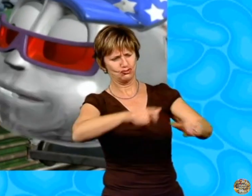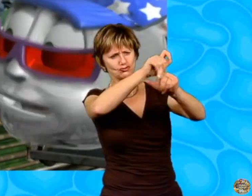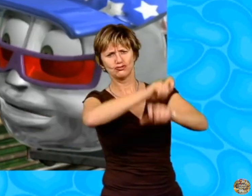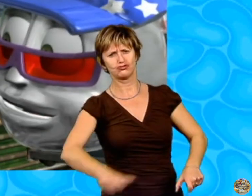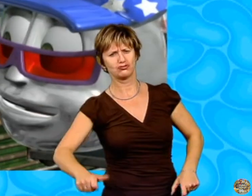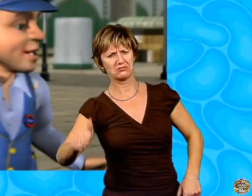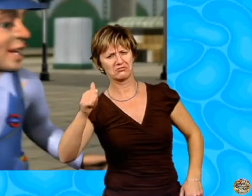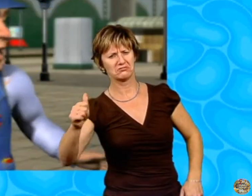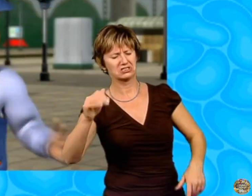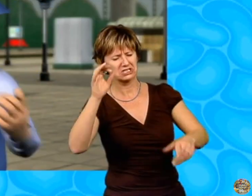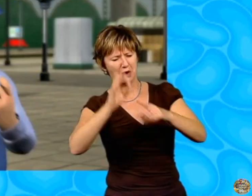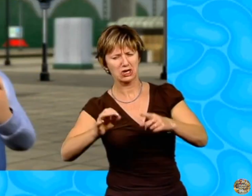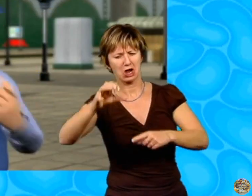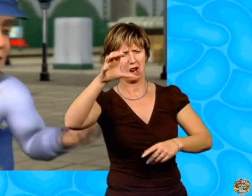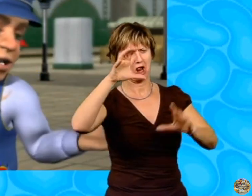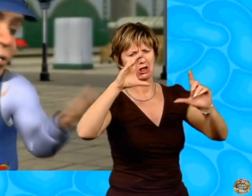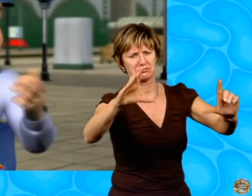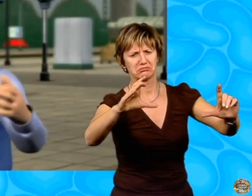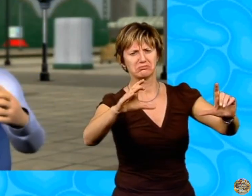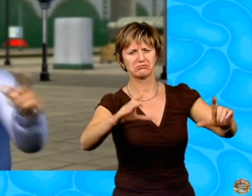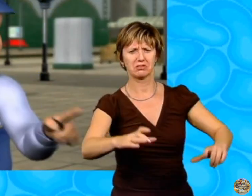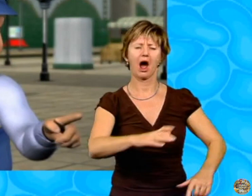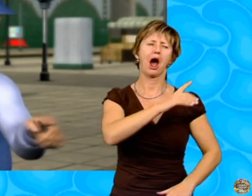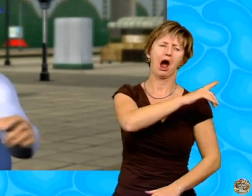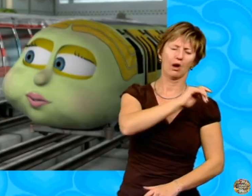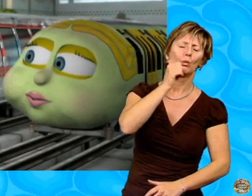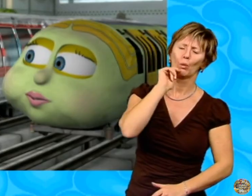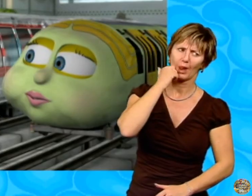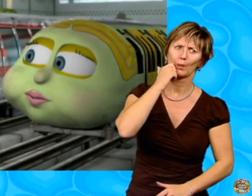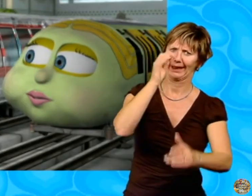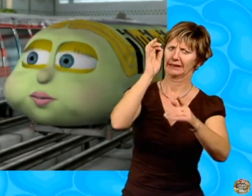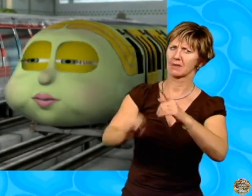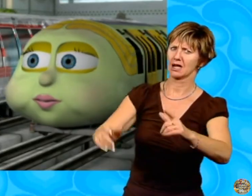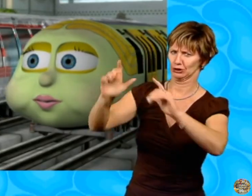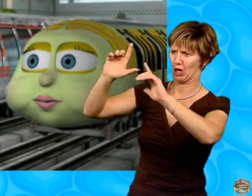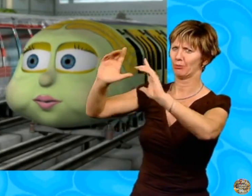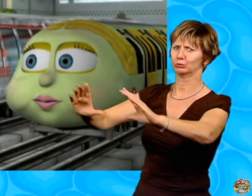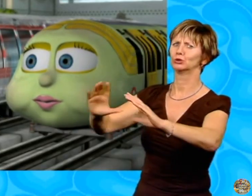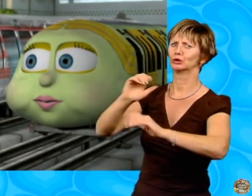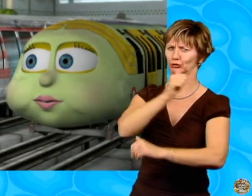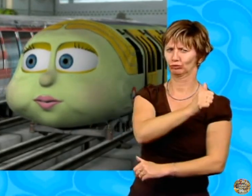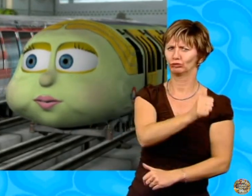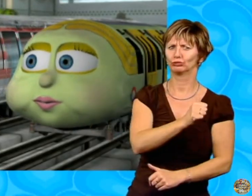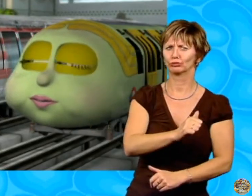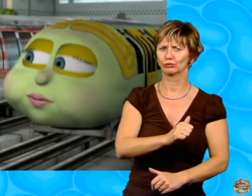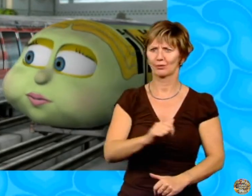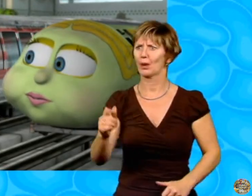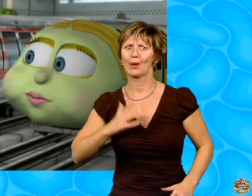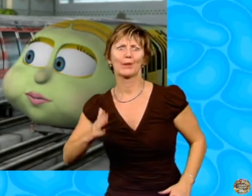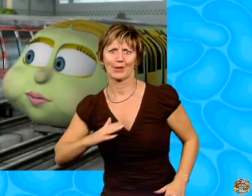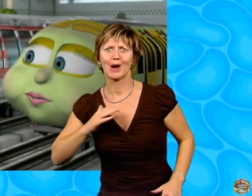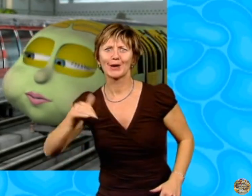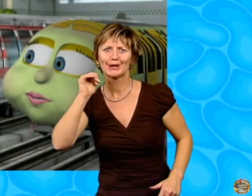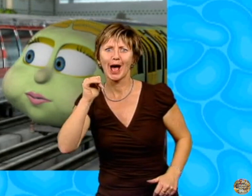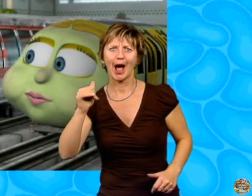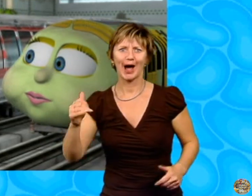real special. Then somewhere special is where it will go. That's what I like to hear. Now, where